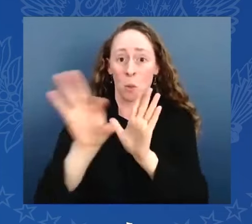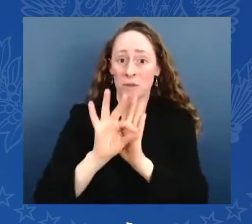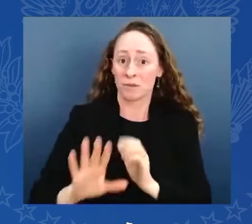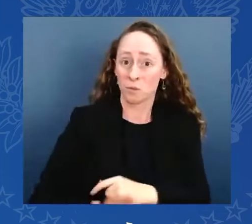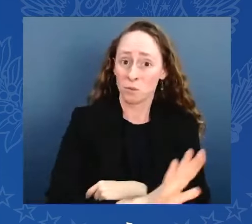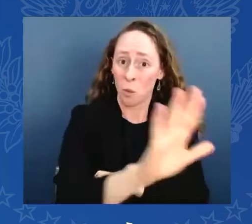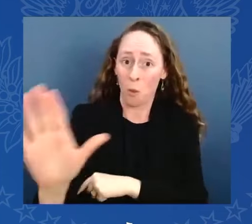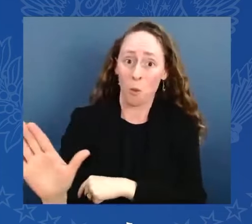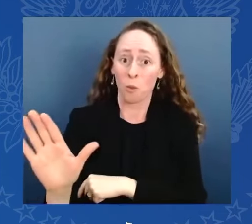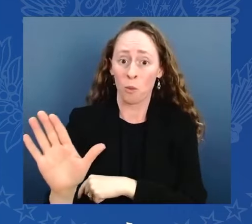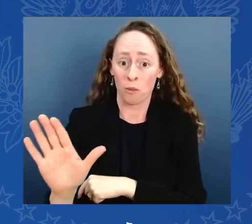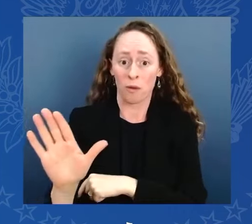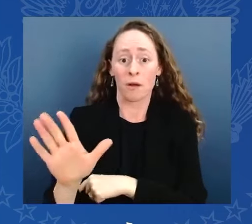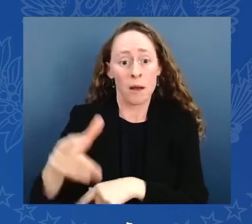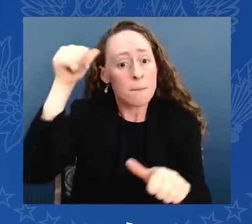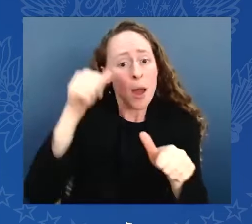here in the Oval Office,